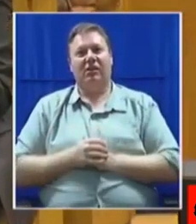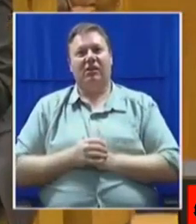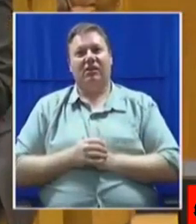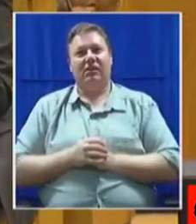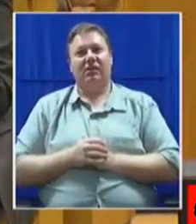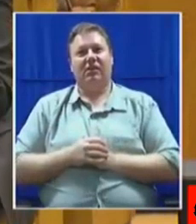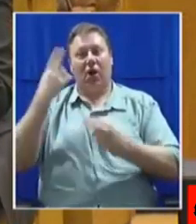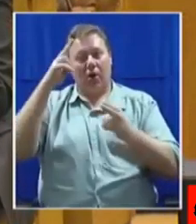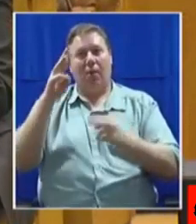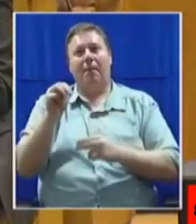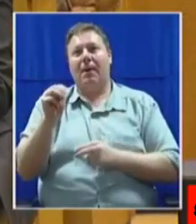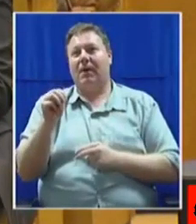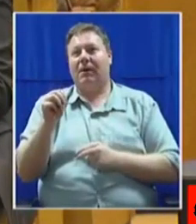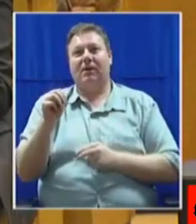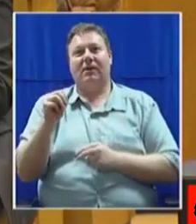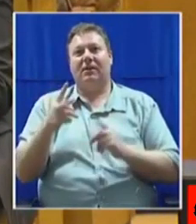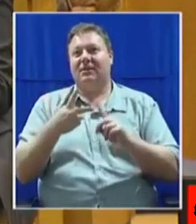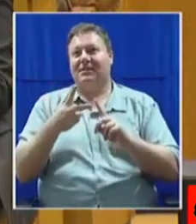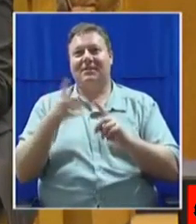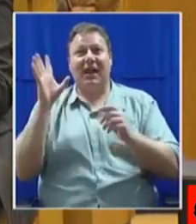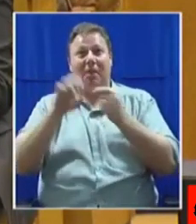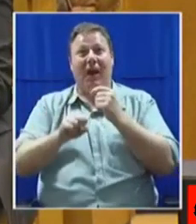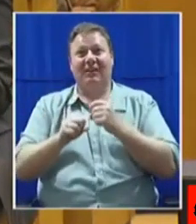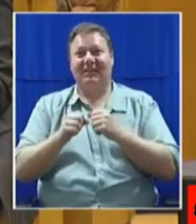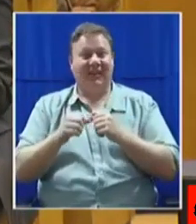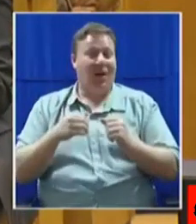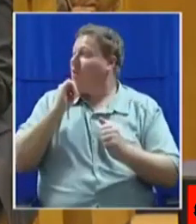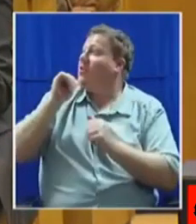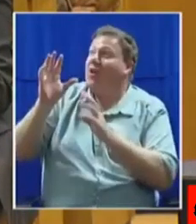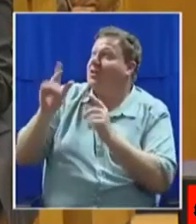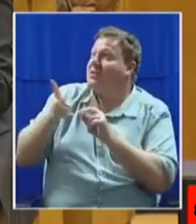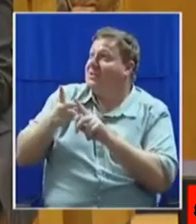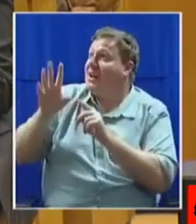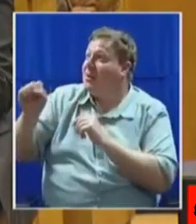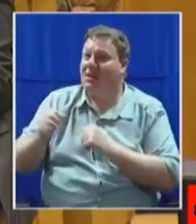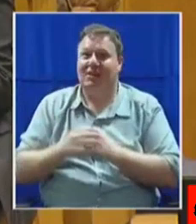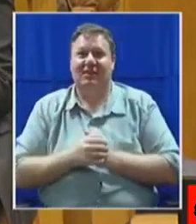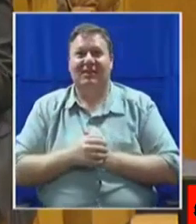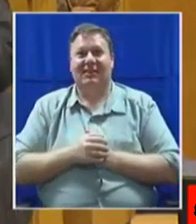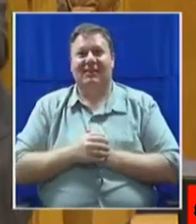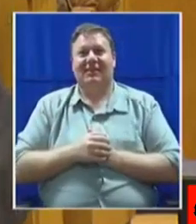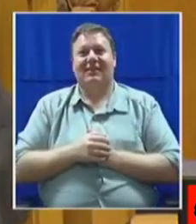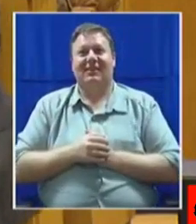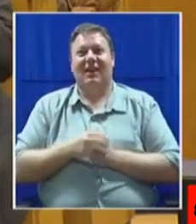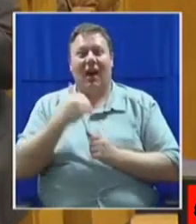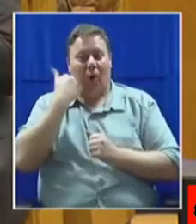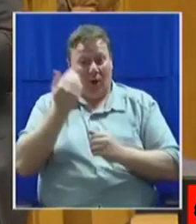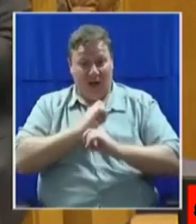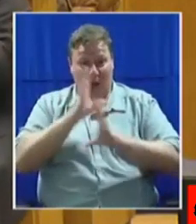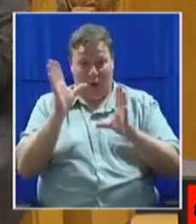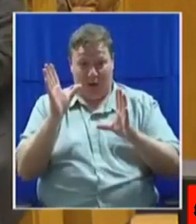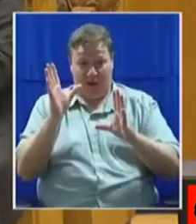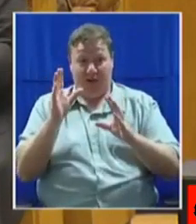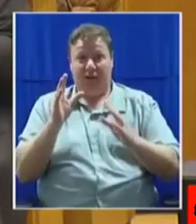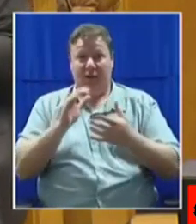Honourable Maimani, you can't have a second bite. No, it's not a second bite. You are making me clever. I just want clarity. The President has